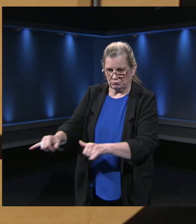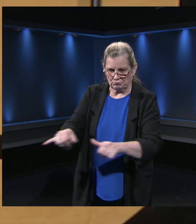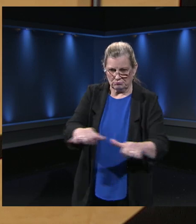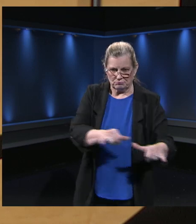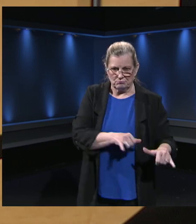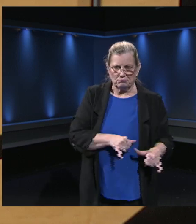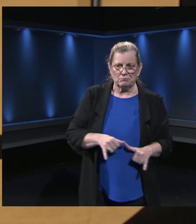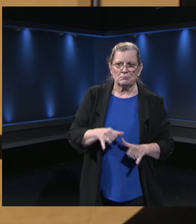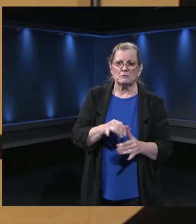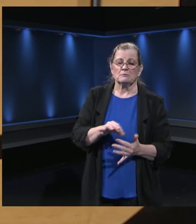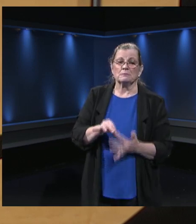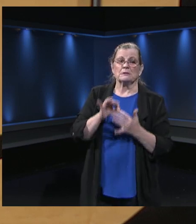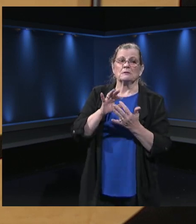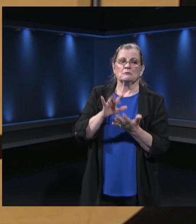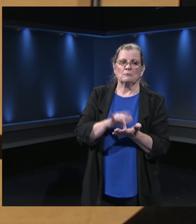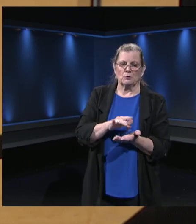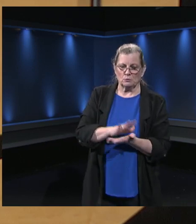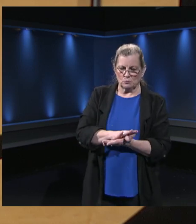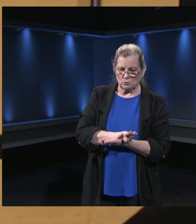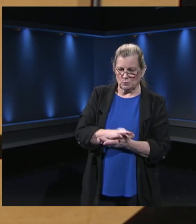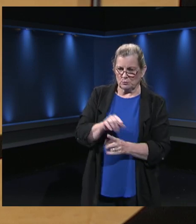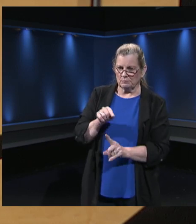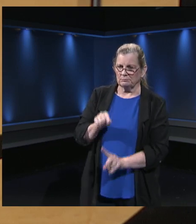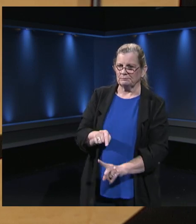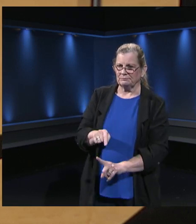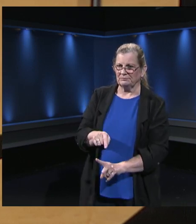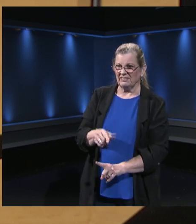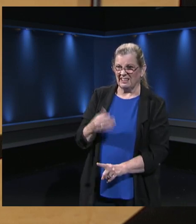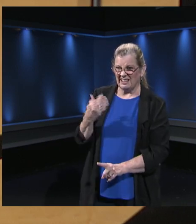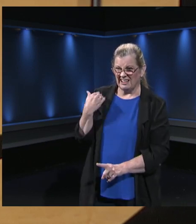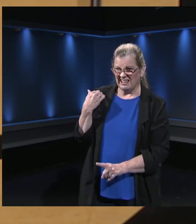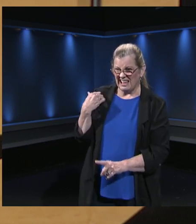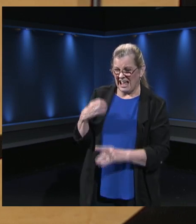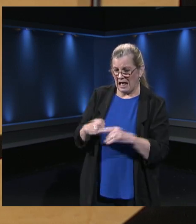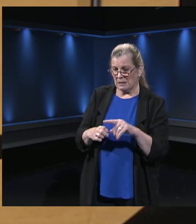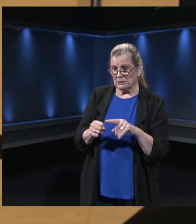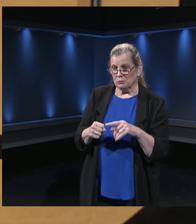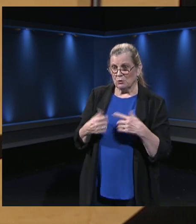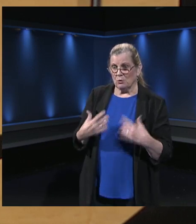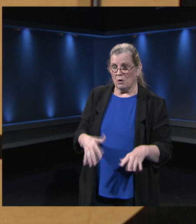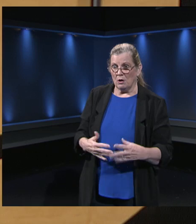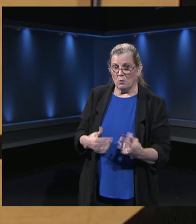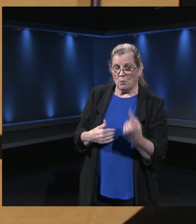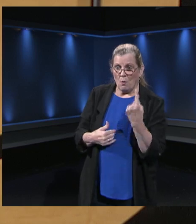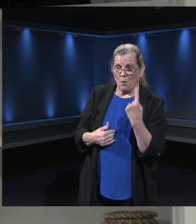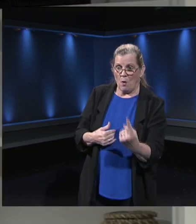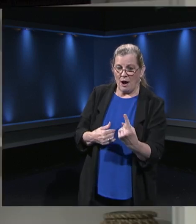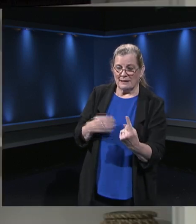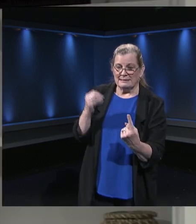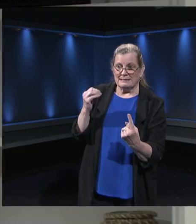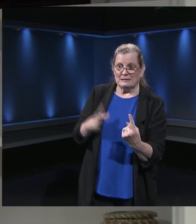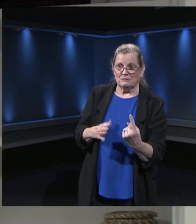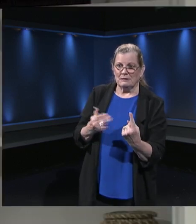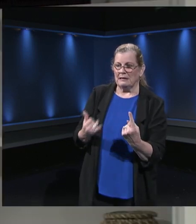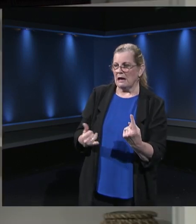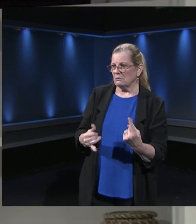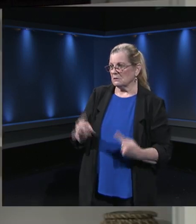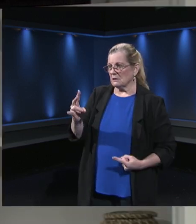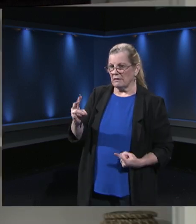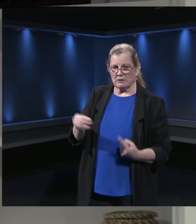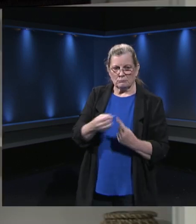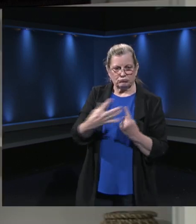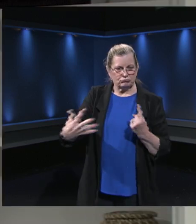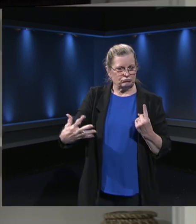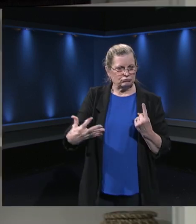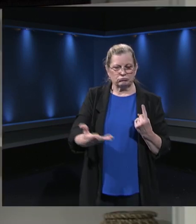level. They're transferring from having one teacher to seven. So we have to be really cognizant of you, Pam. I do want to be clear. We've we've given flexibility